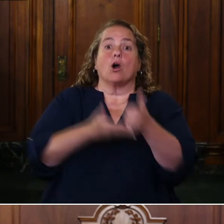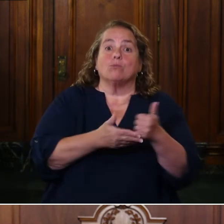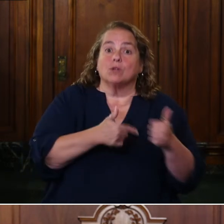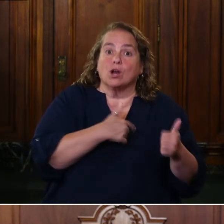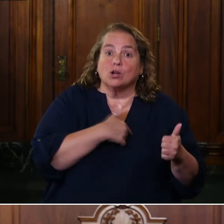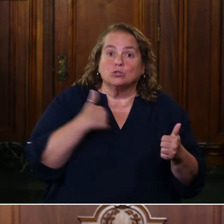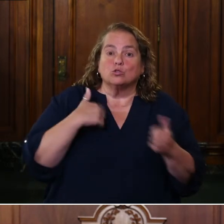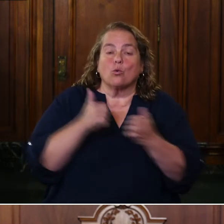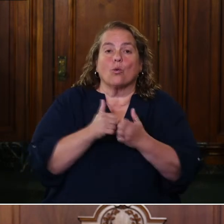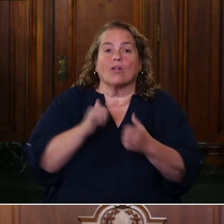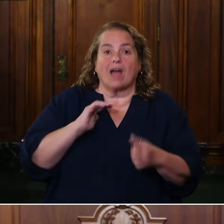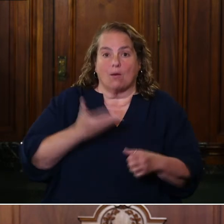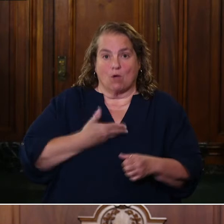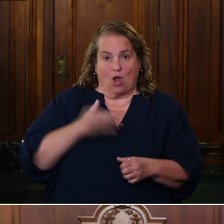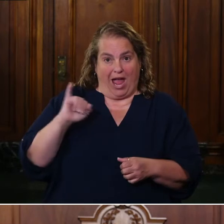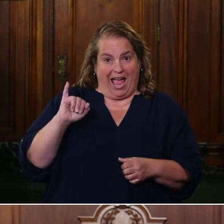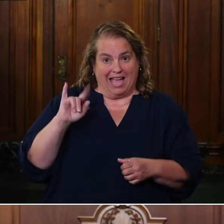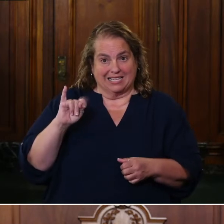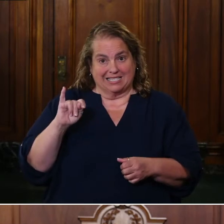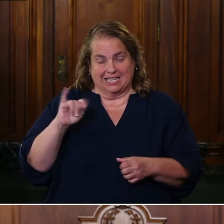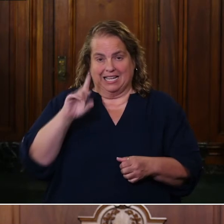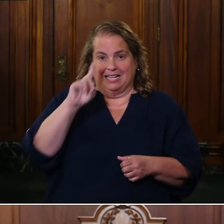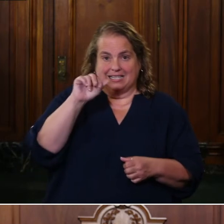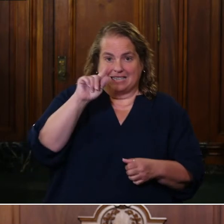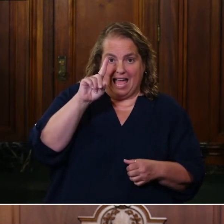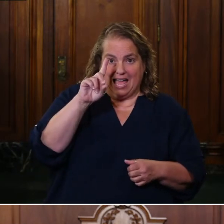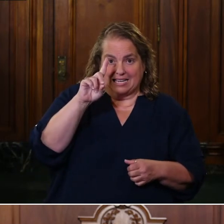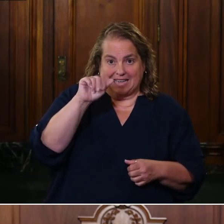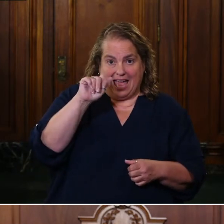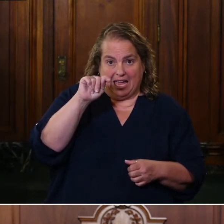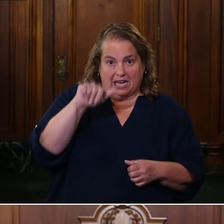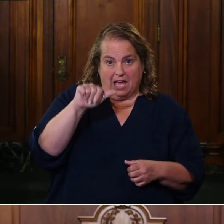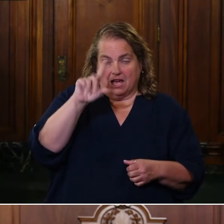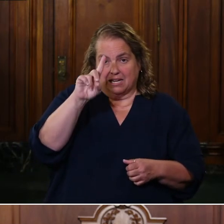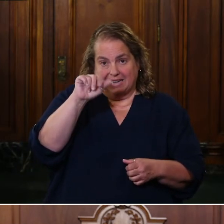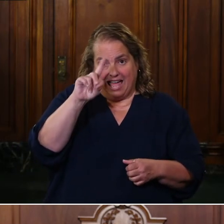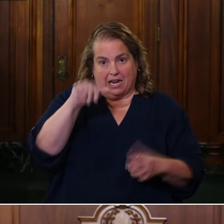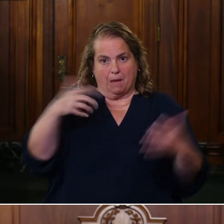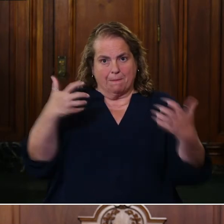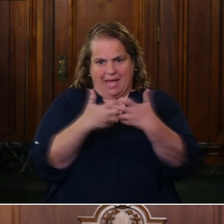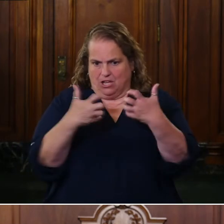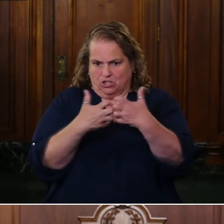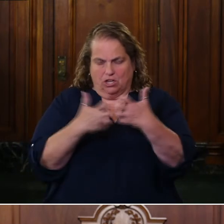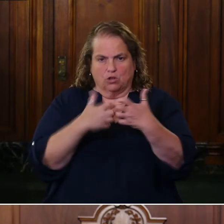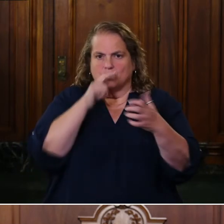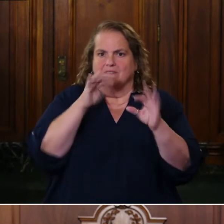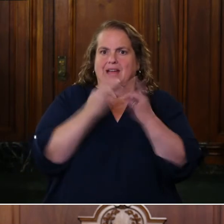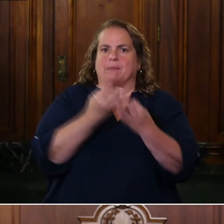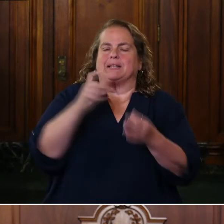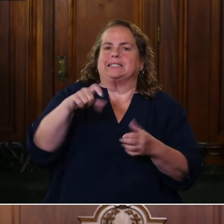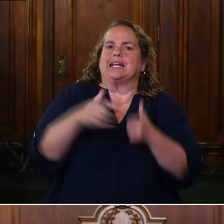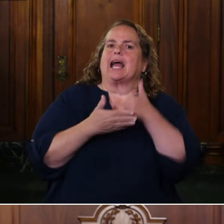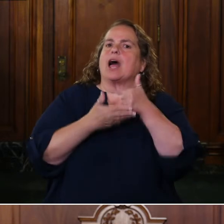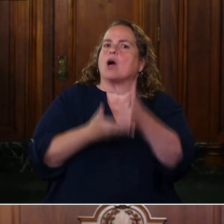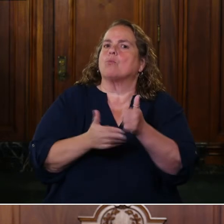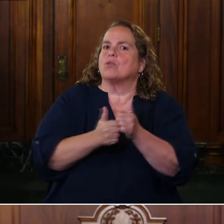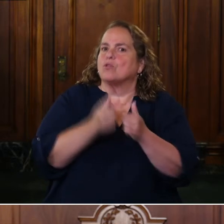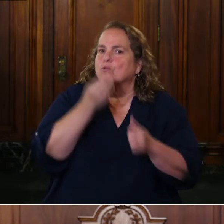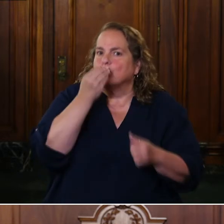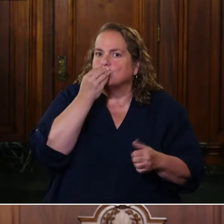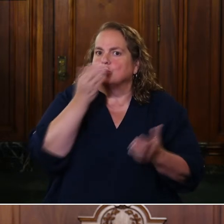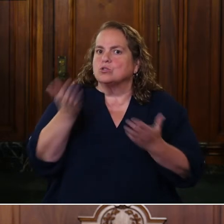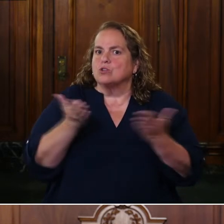our, our, our and data matching, and they have helped us greatly make sure that we've been able to provide